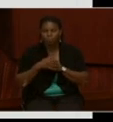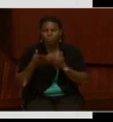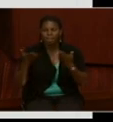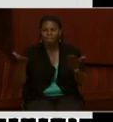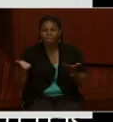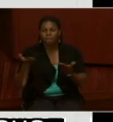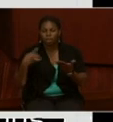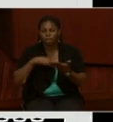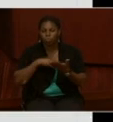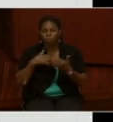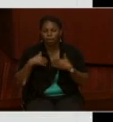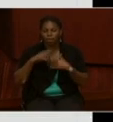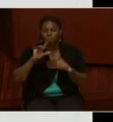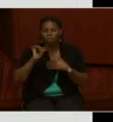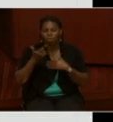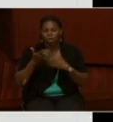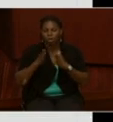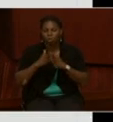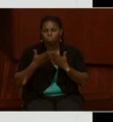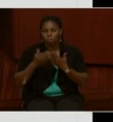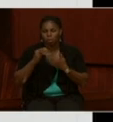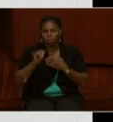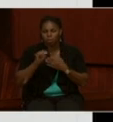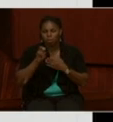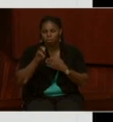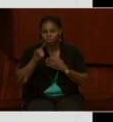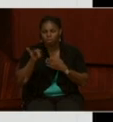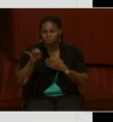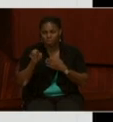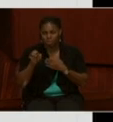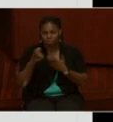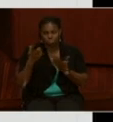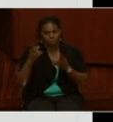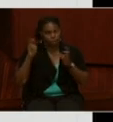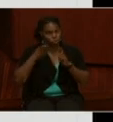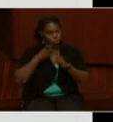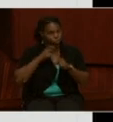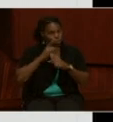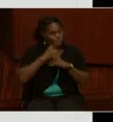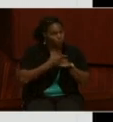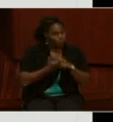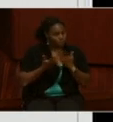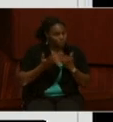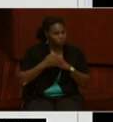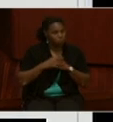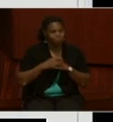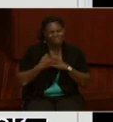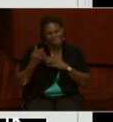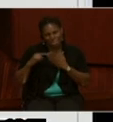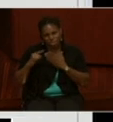have the log book pages of the USS Jeanette, of which I quoted from earlier. And why don't we take a look at those?